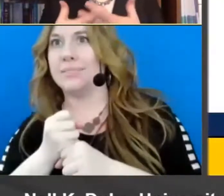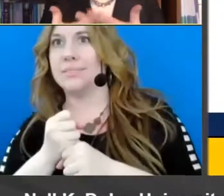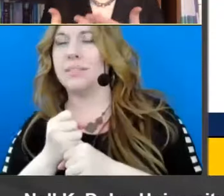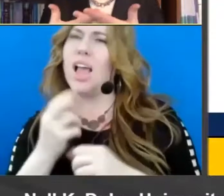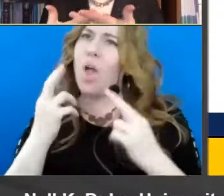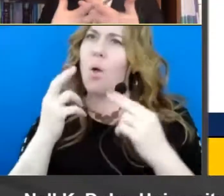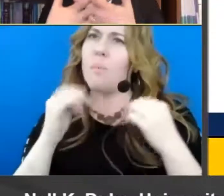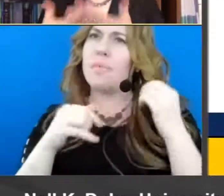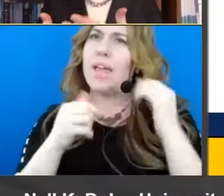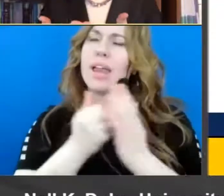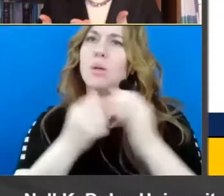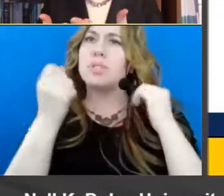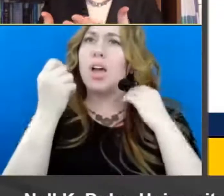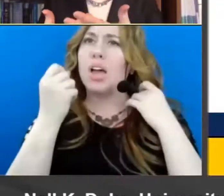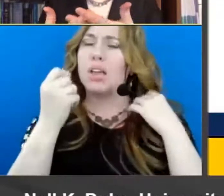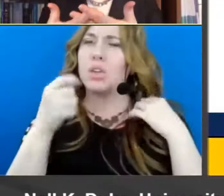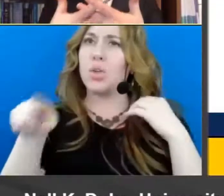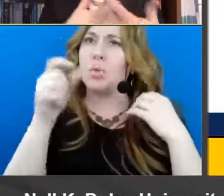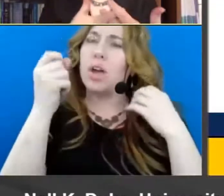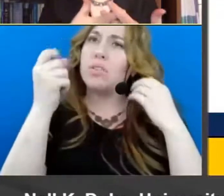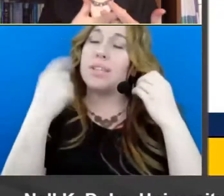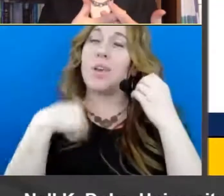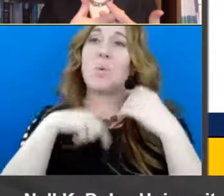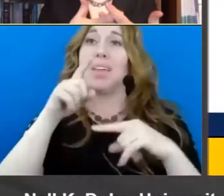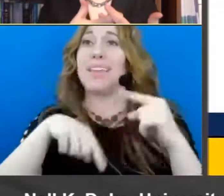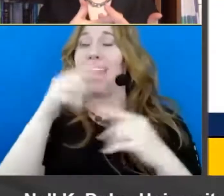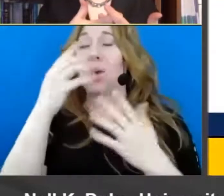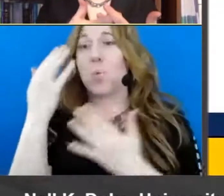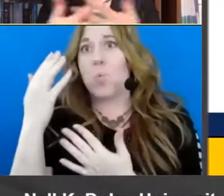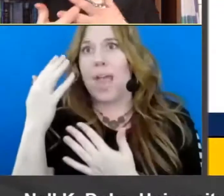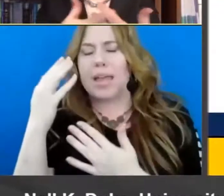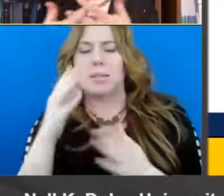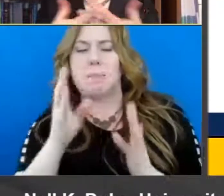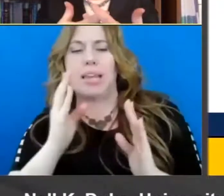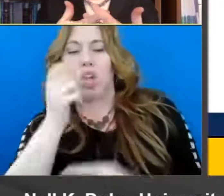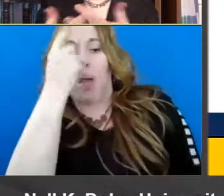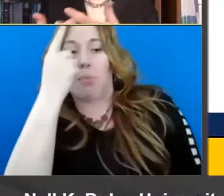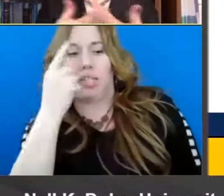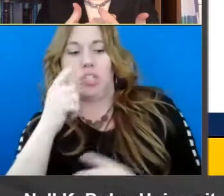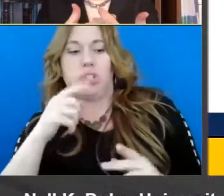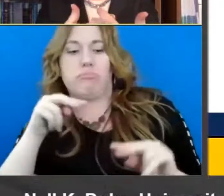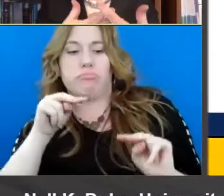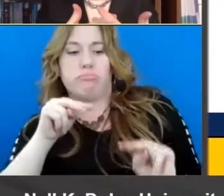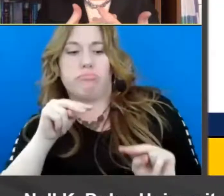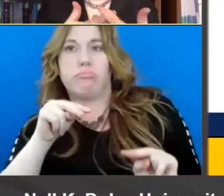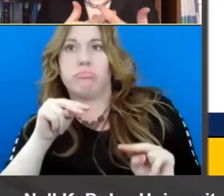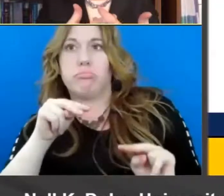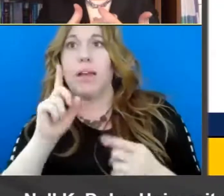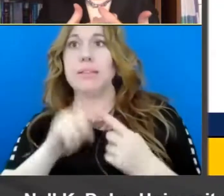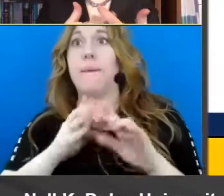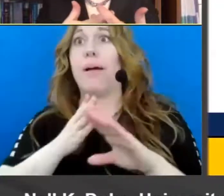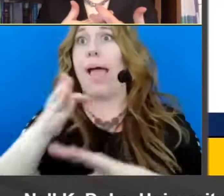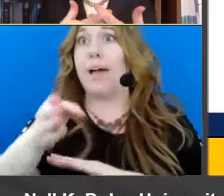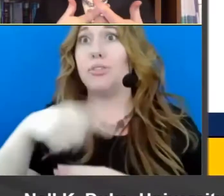can't actually wait to attend to comprehension instruction until after kids have developed a certain threshold of reading